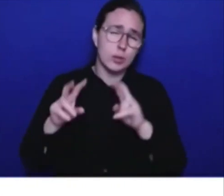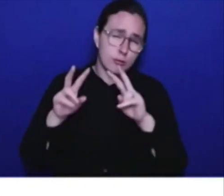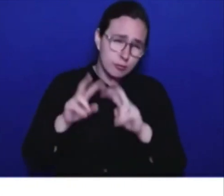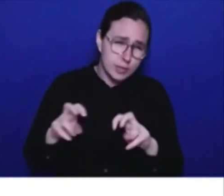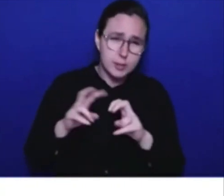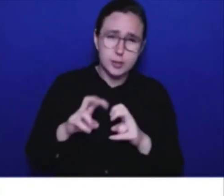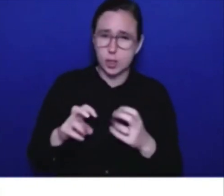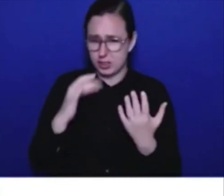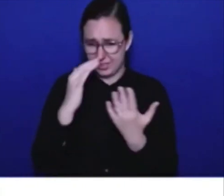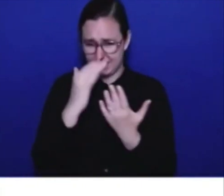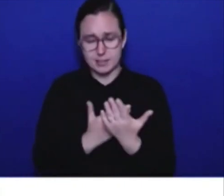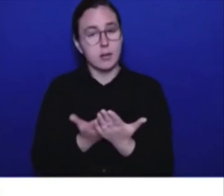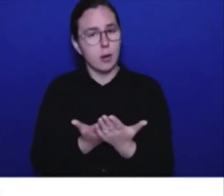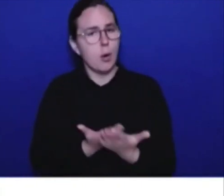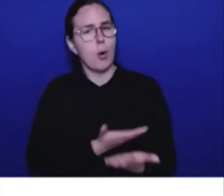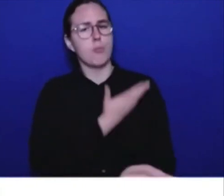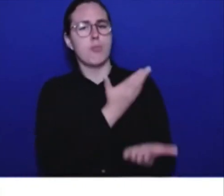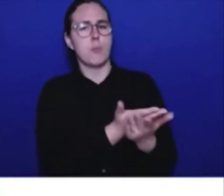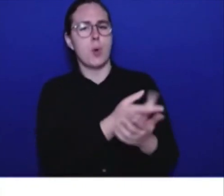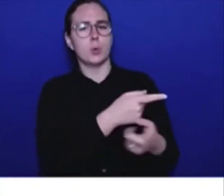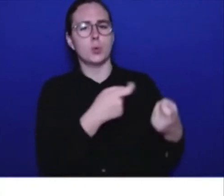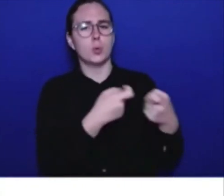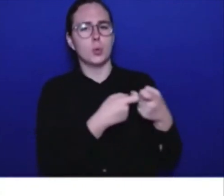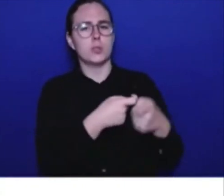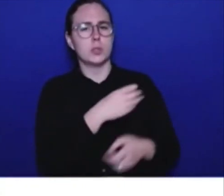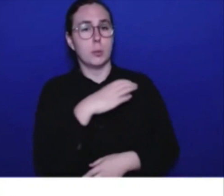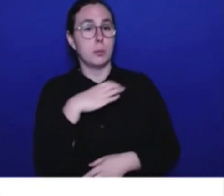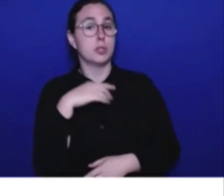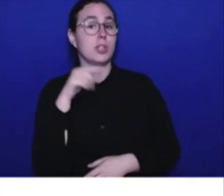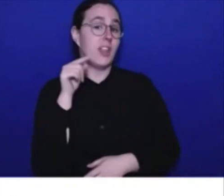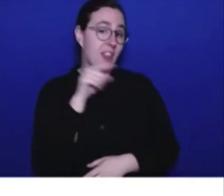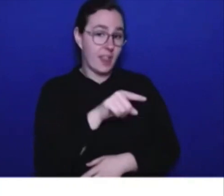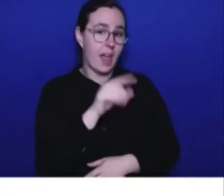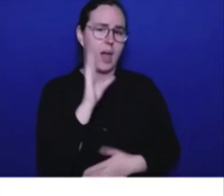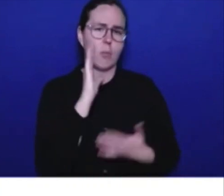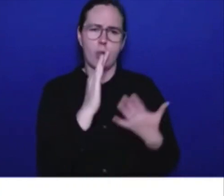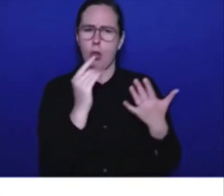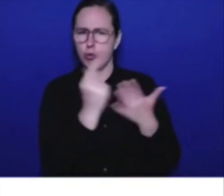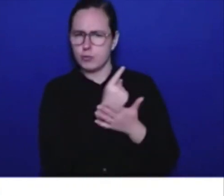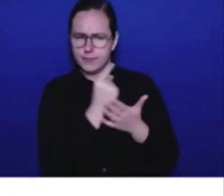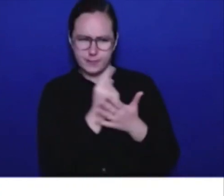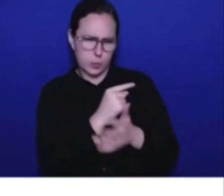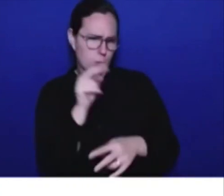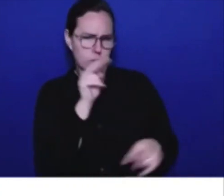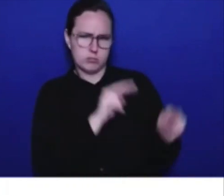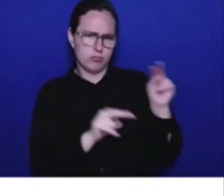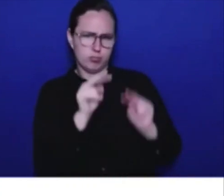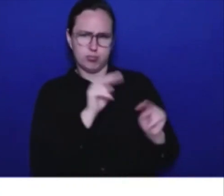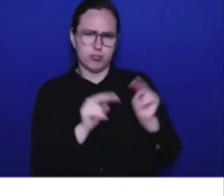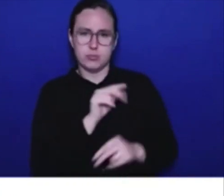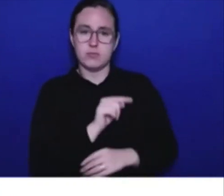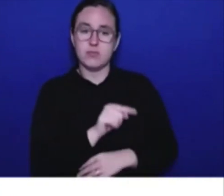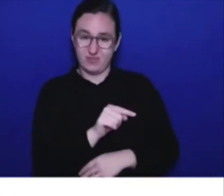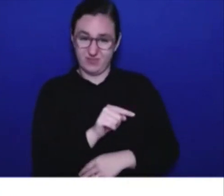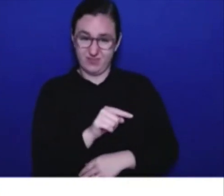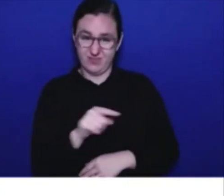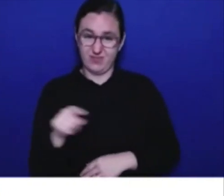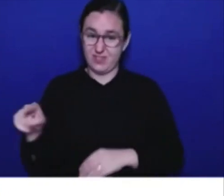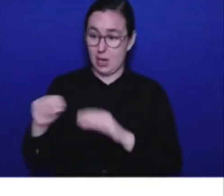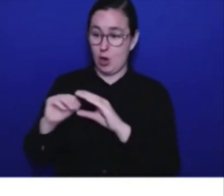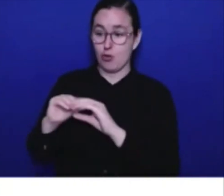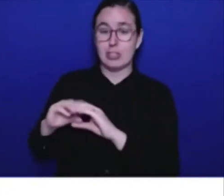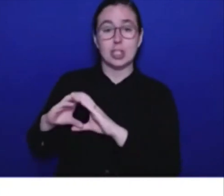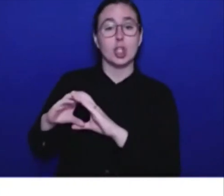and it's based on their best predictions for what's coming up. Reserves are in place at ICBC that support that core